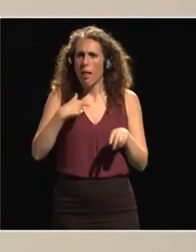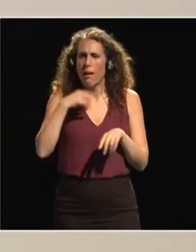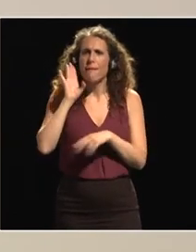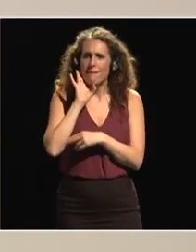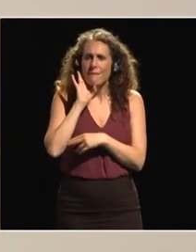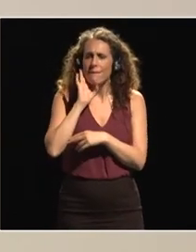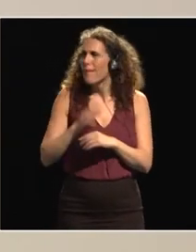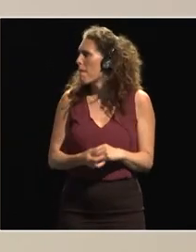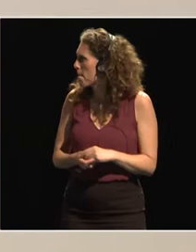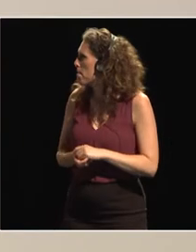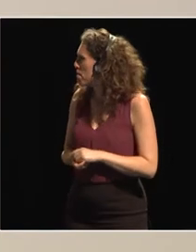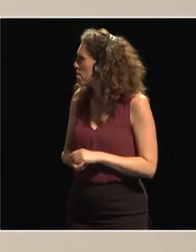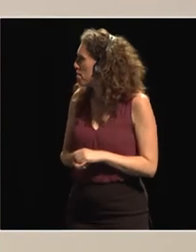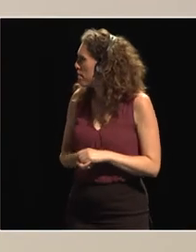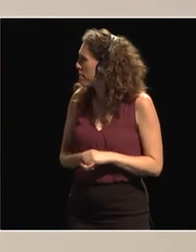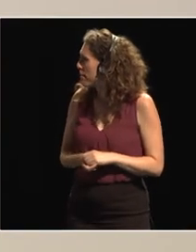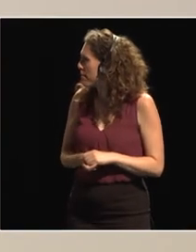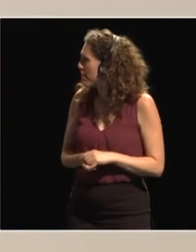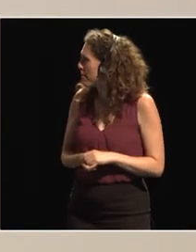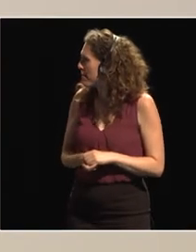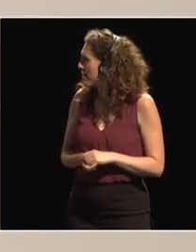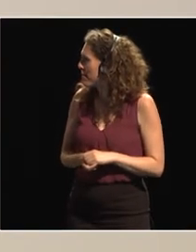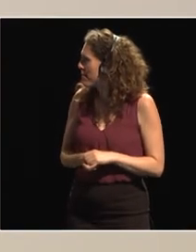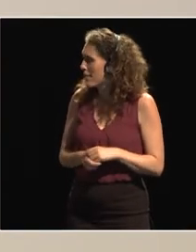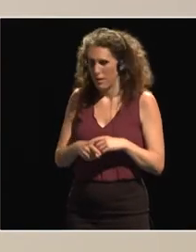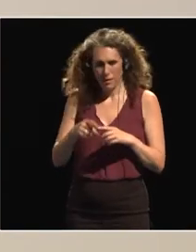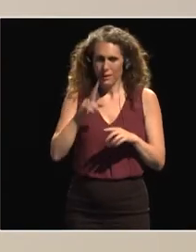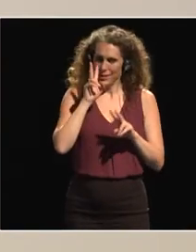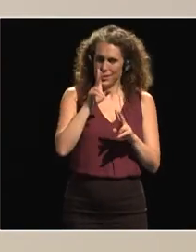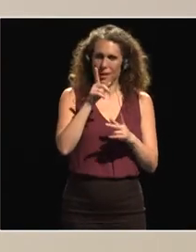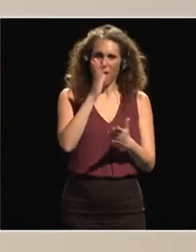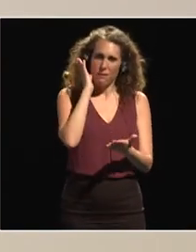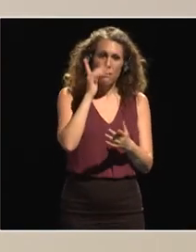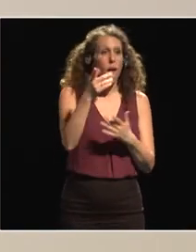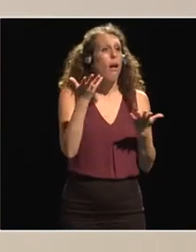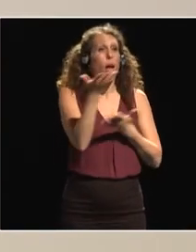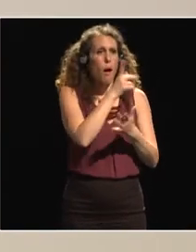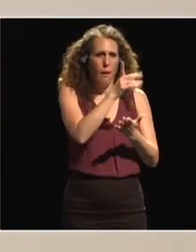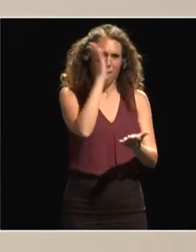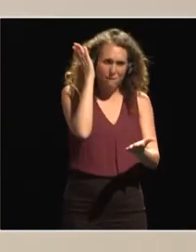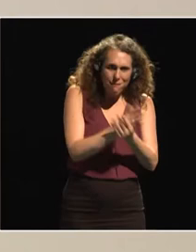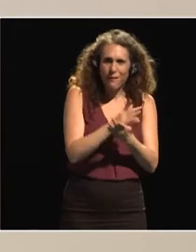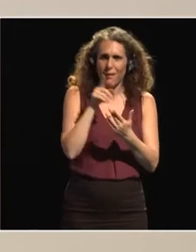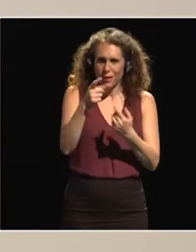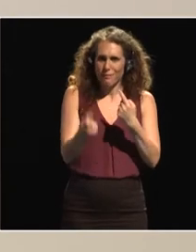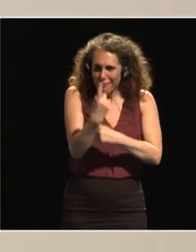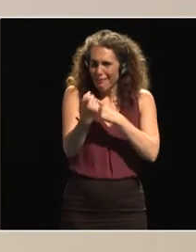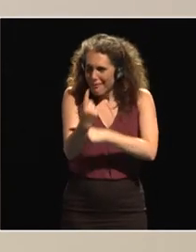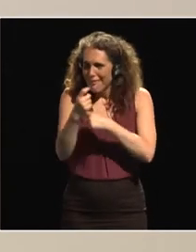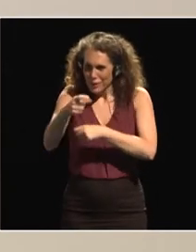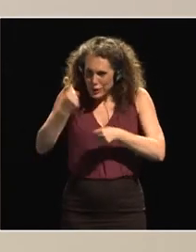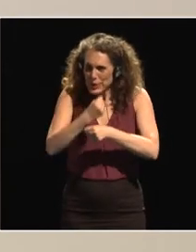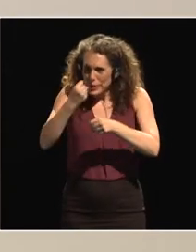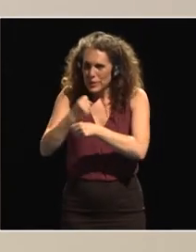and given that we are now translating into concrete action the decisions that were taken at the fifth